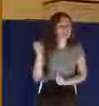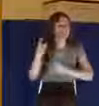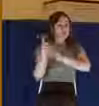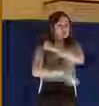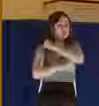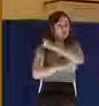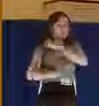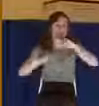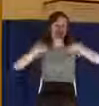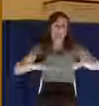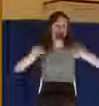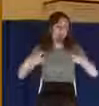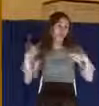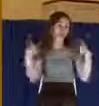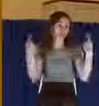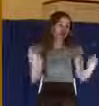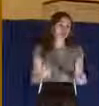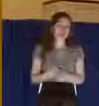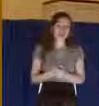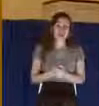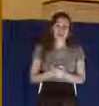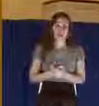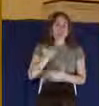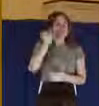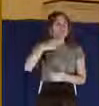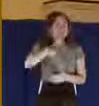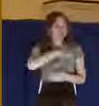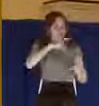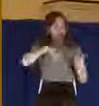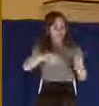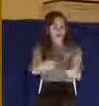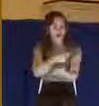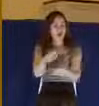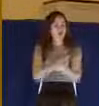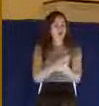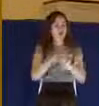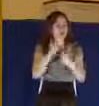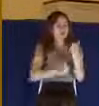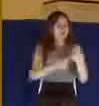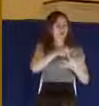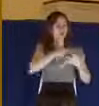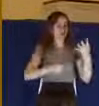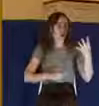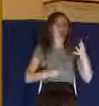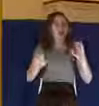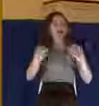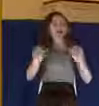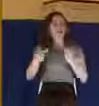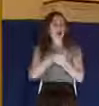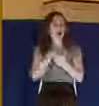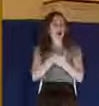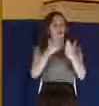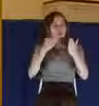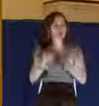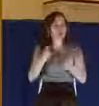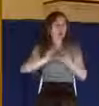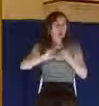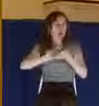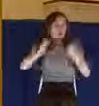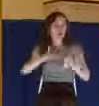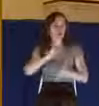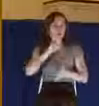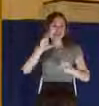so if you read through the Gospels, what you'll find is that none of the Gospel writers really focus on the details